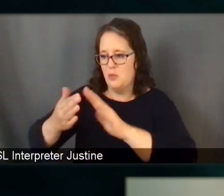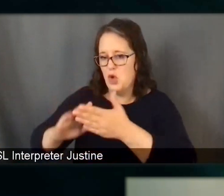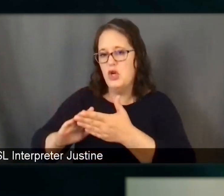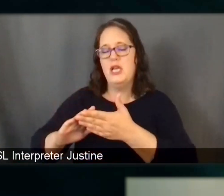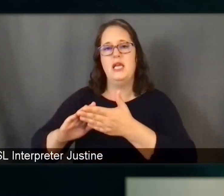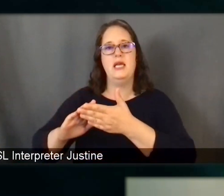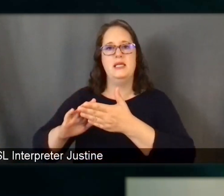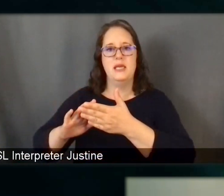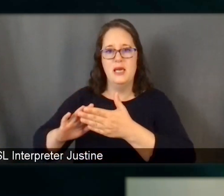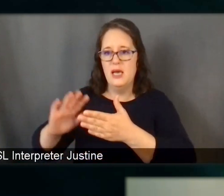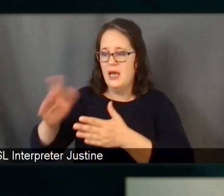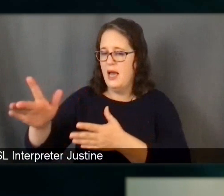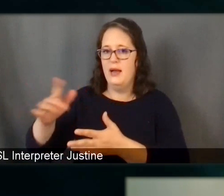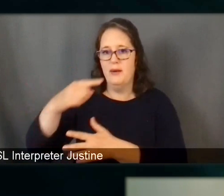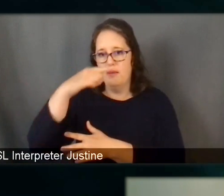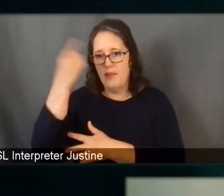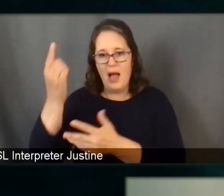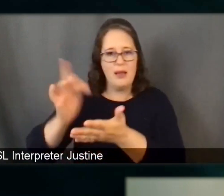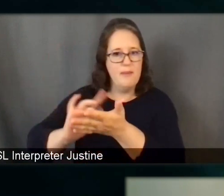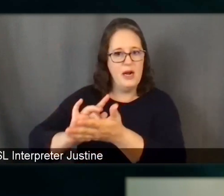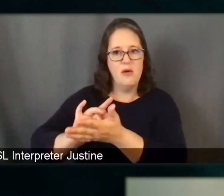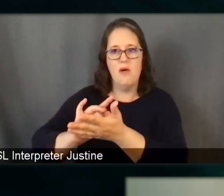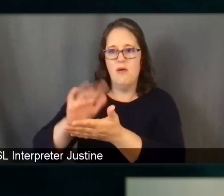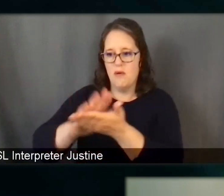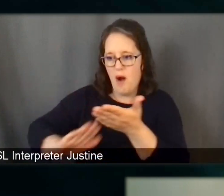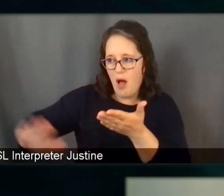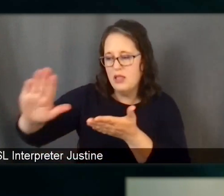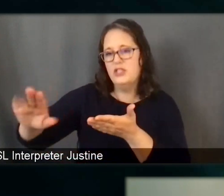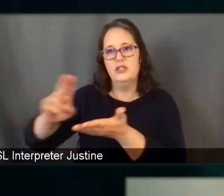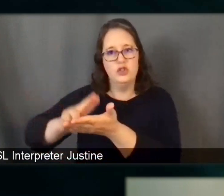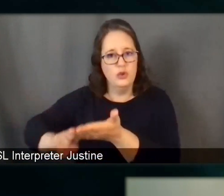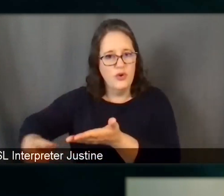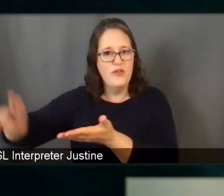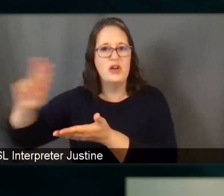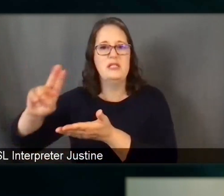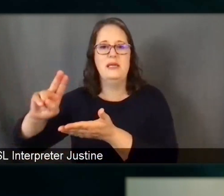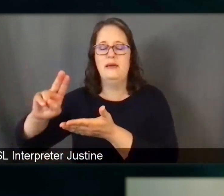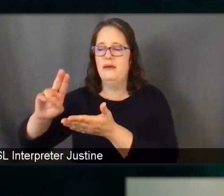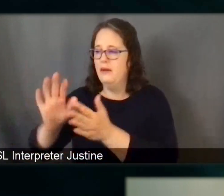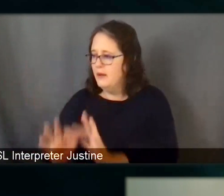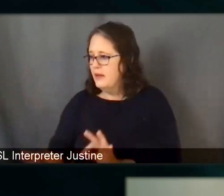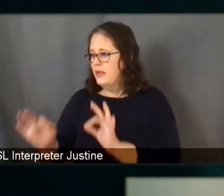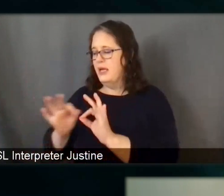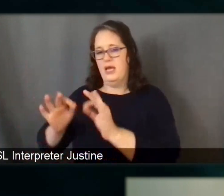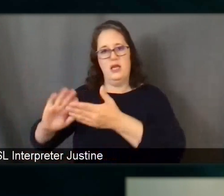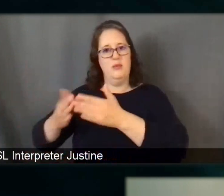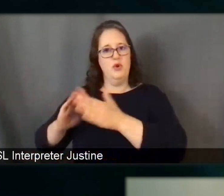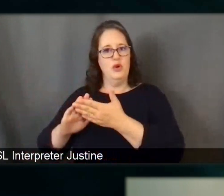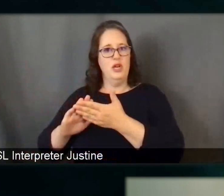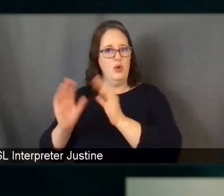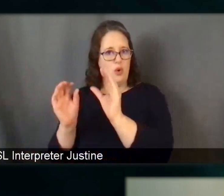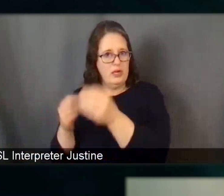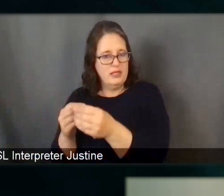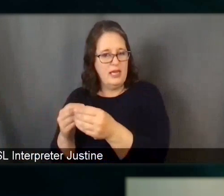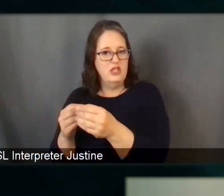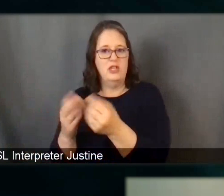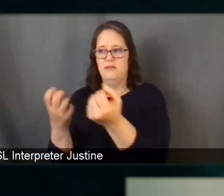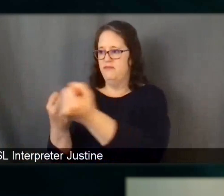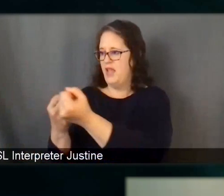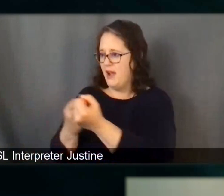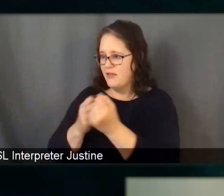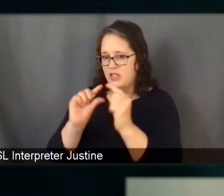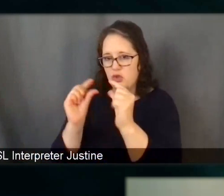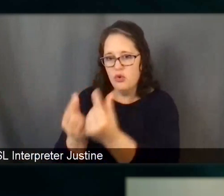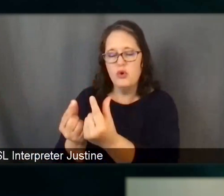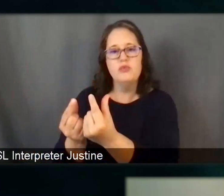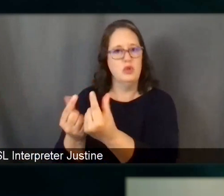historically black medical colleges and universities, key community organizations and advocacy groups, um, and, and